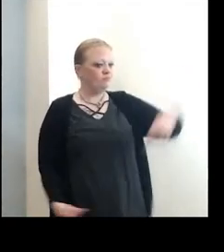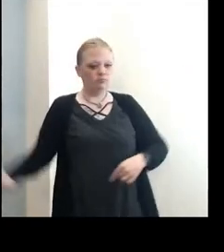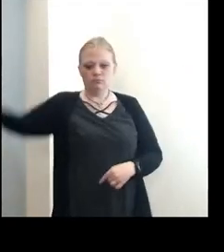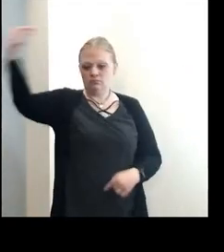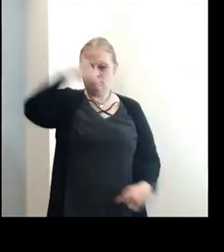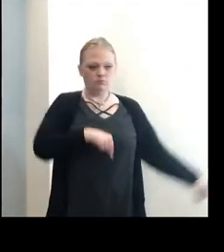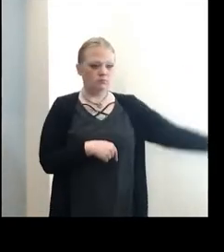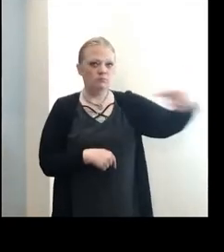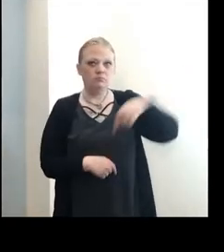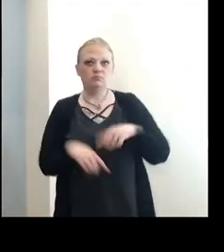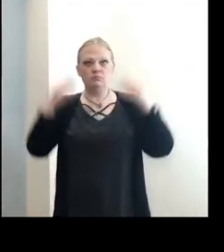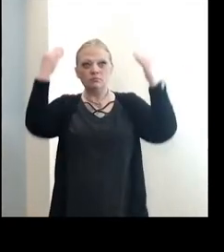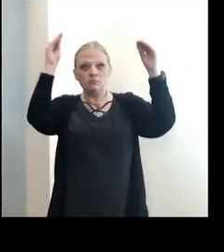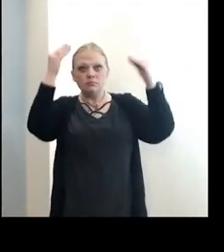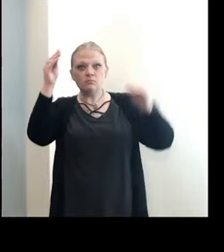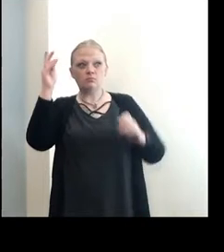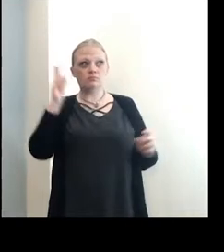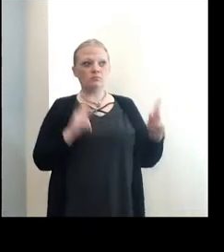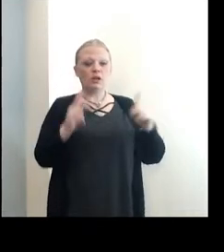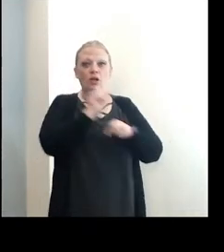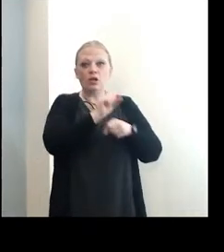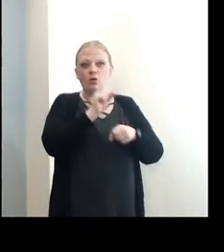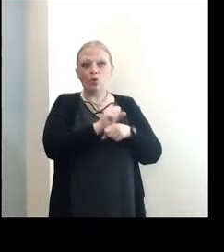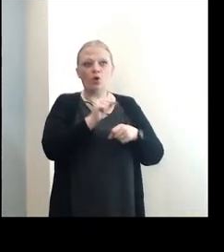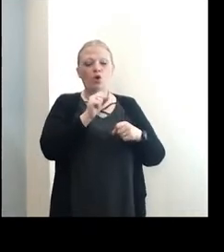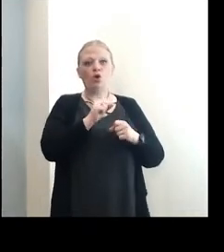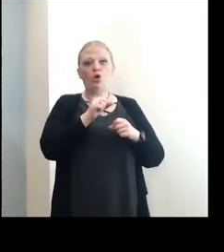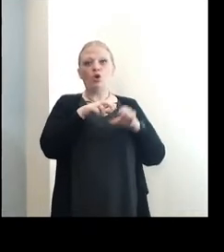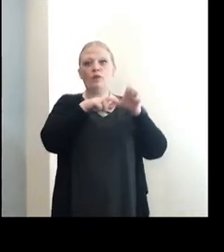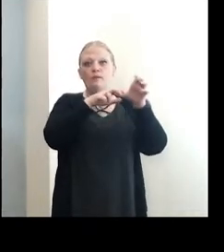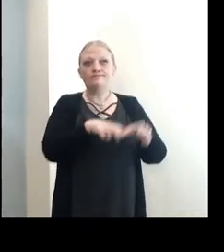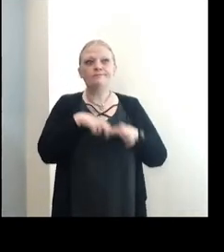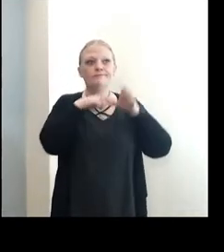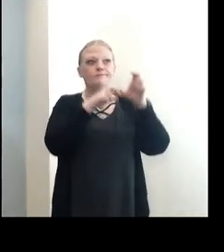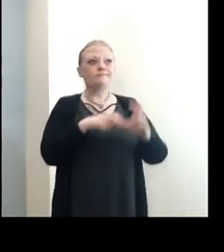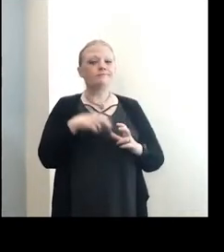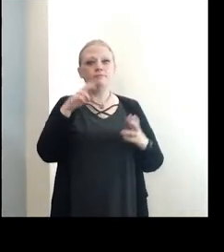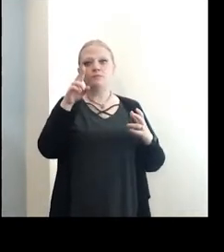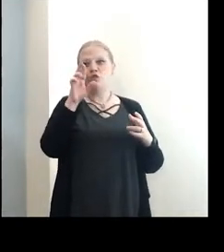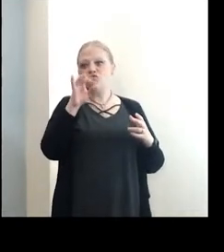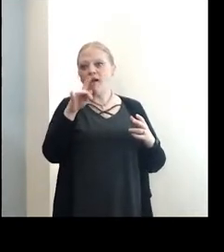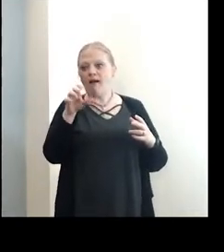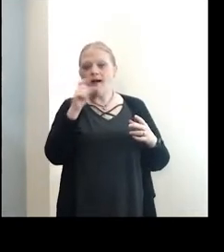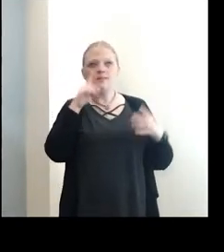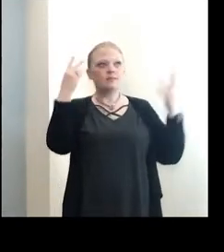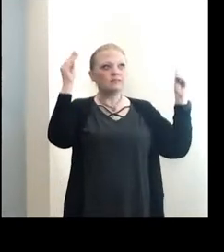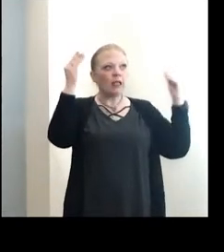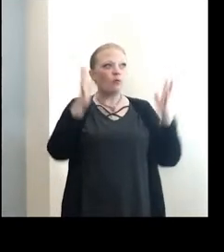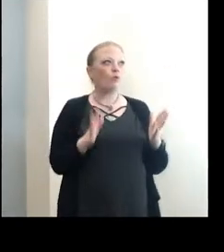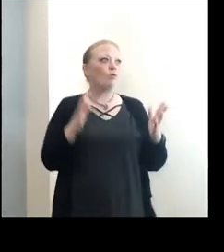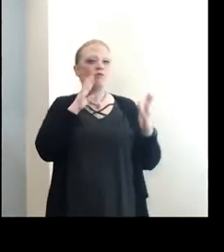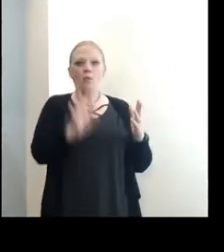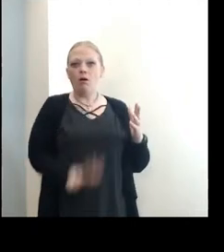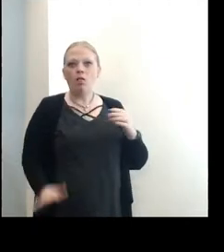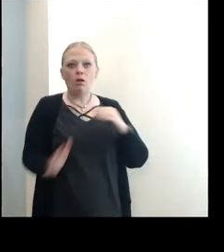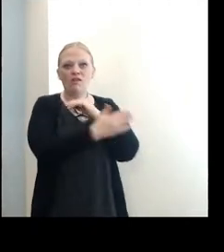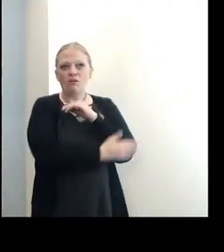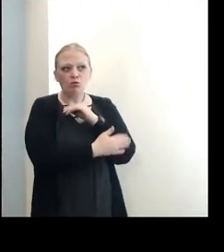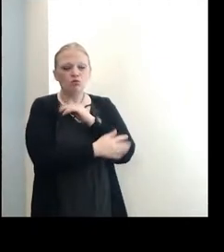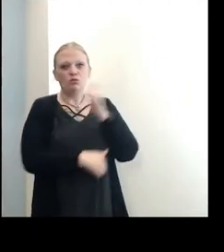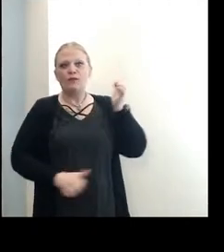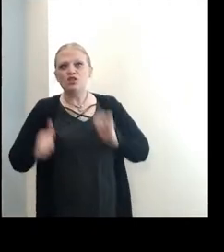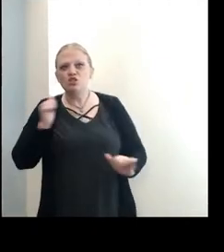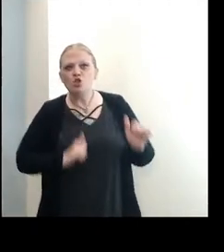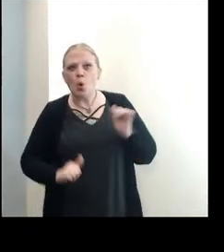the country, individuals who work the midway, individuals who are hawking their goods that come from across the country. So it's not